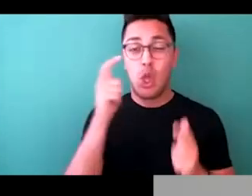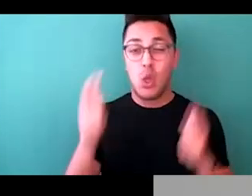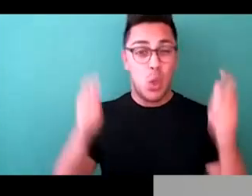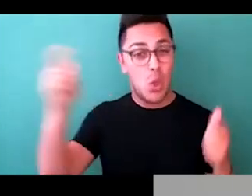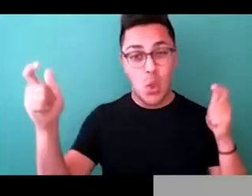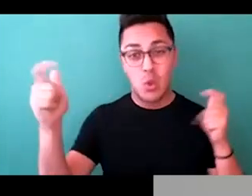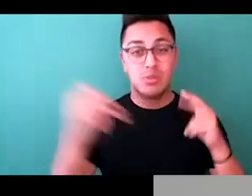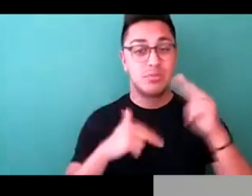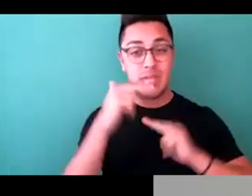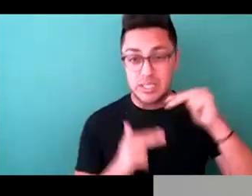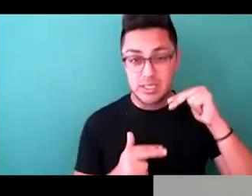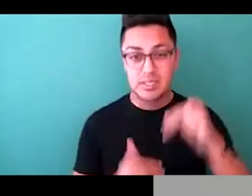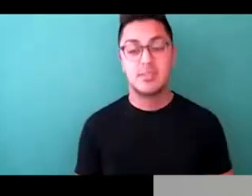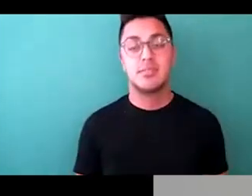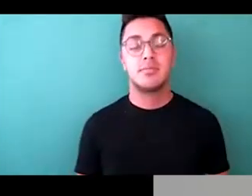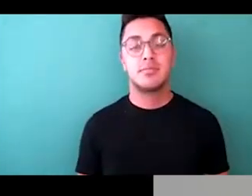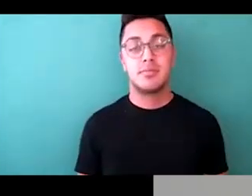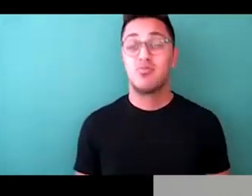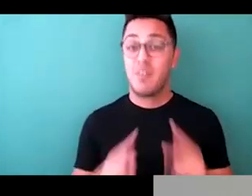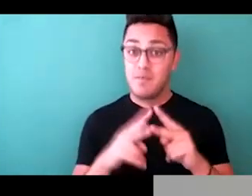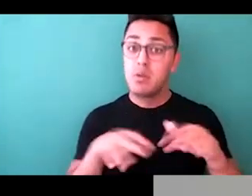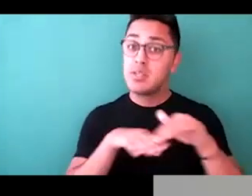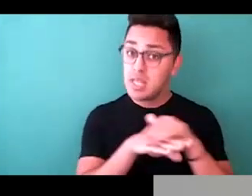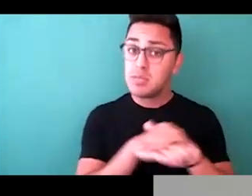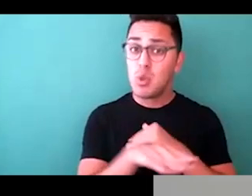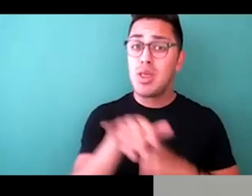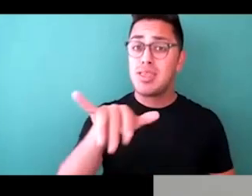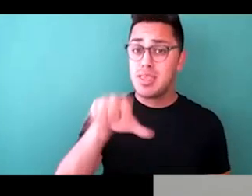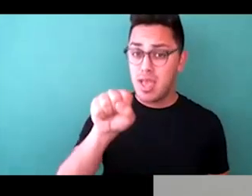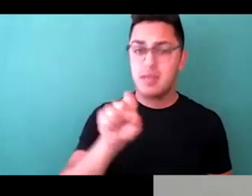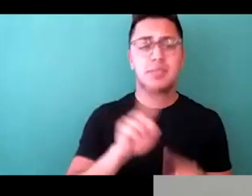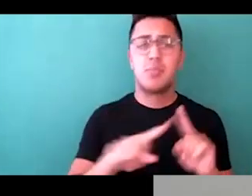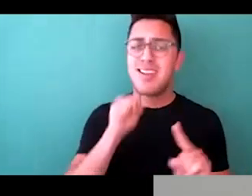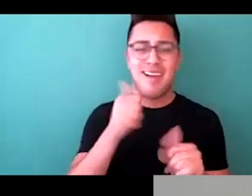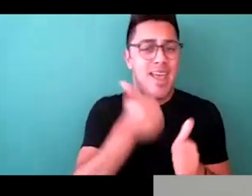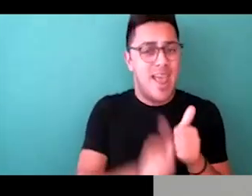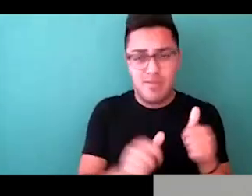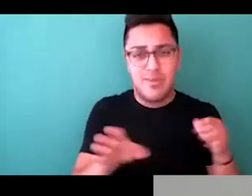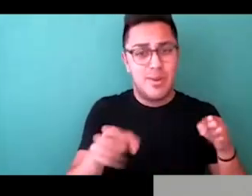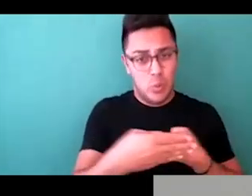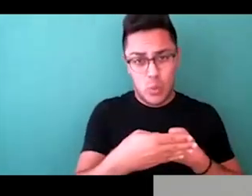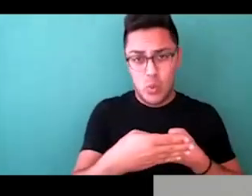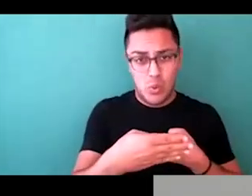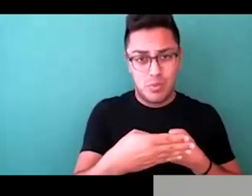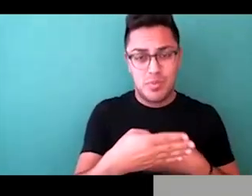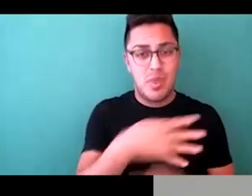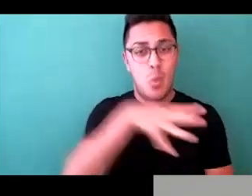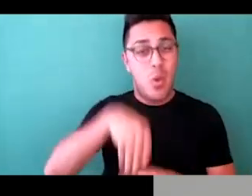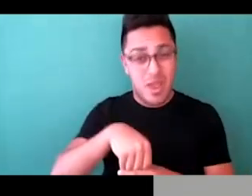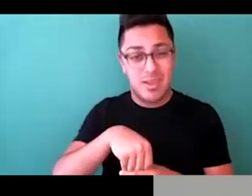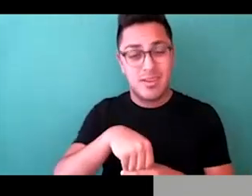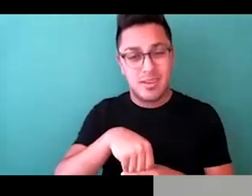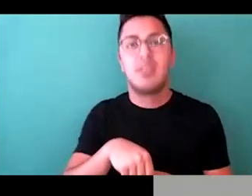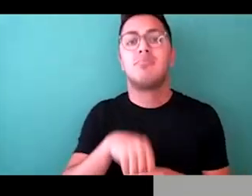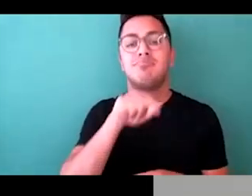incredibly accessible, but not every room that we were working within was